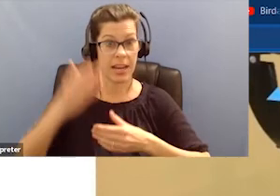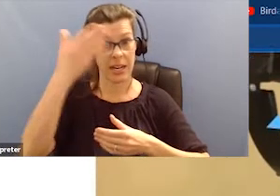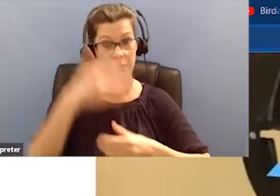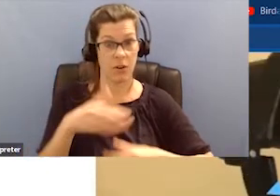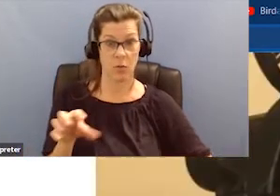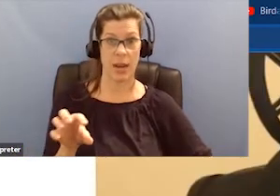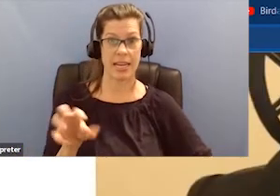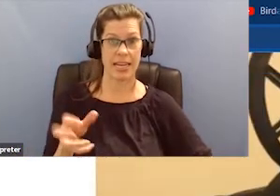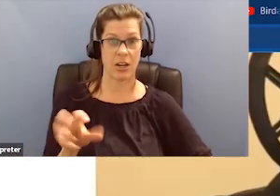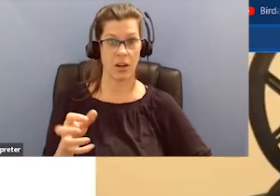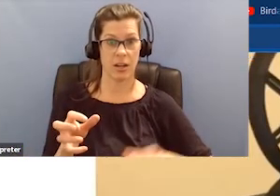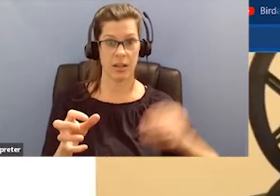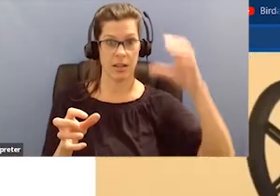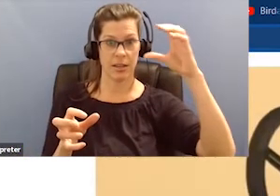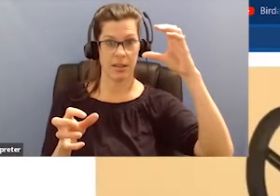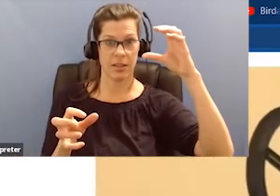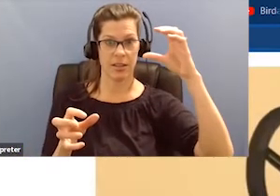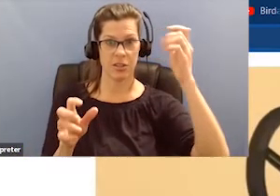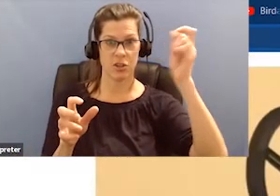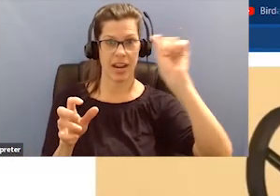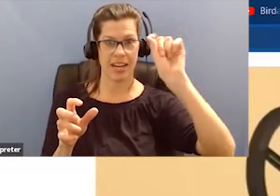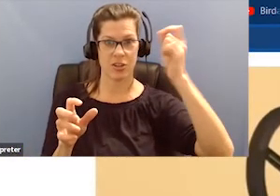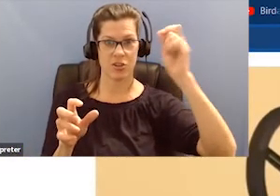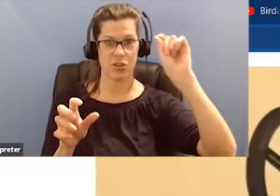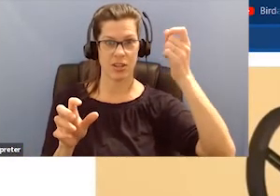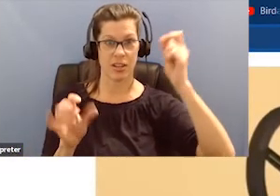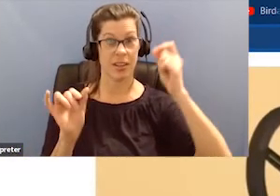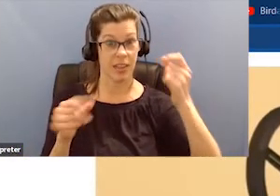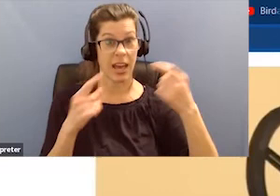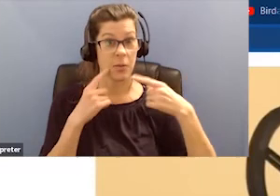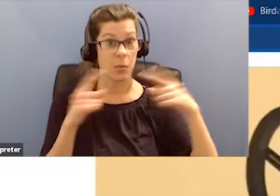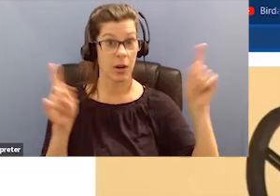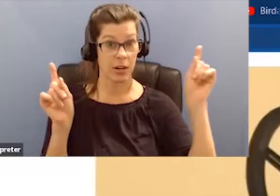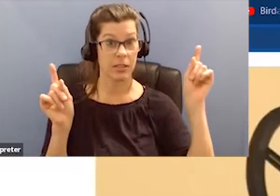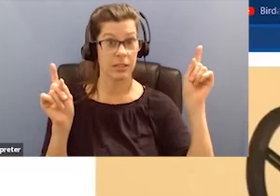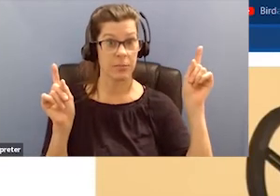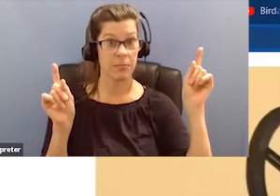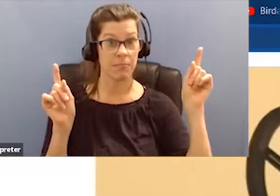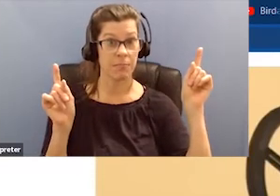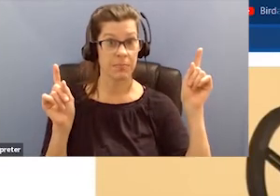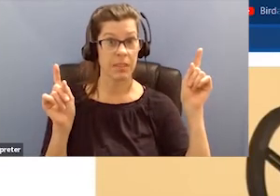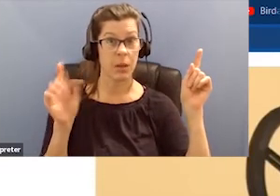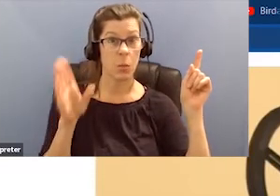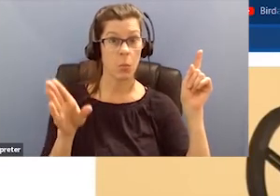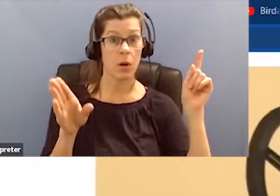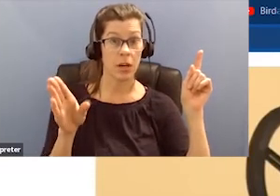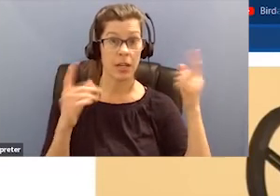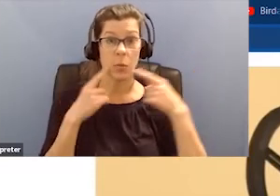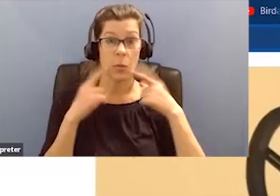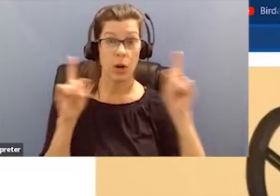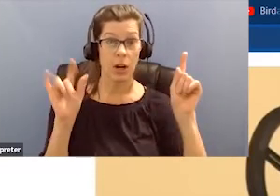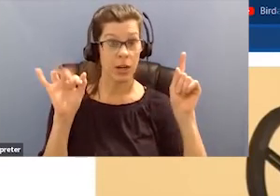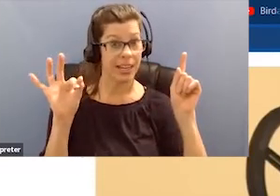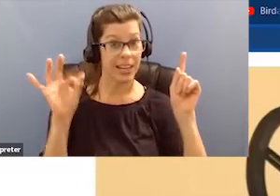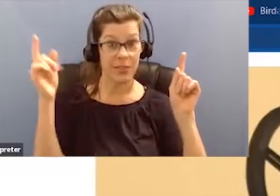you. And that worked really well, and it would work really well for anybody that